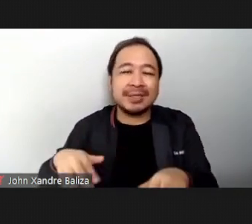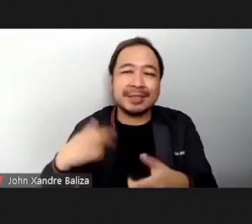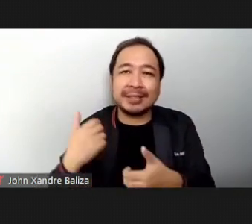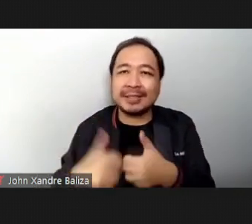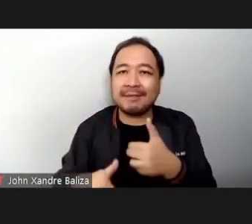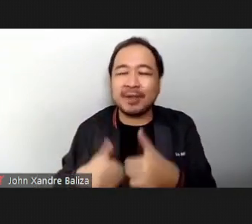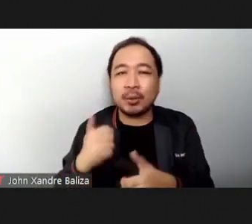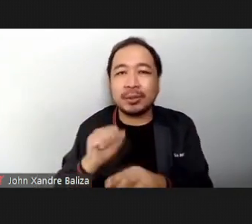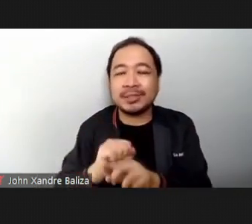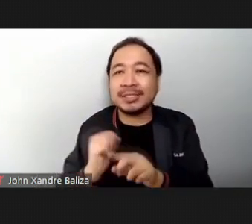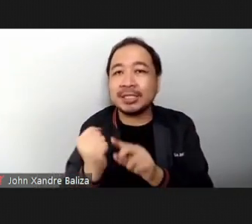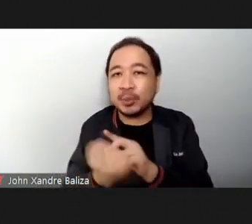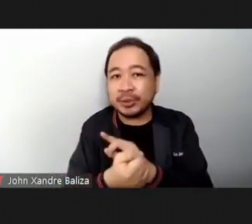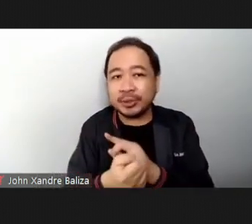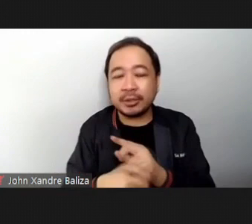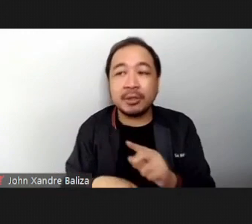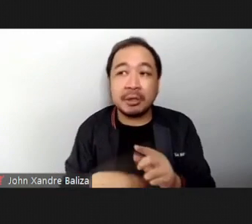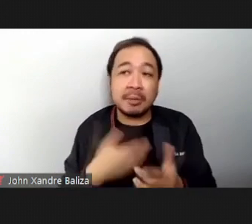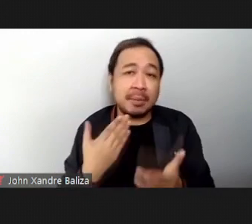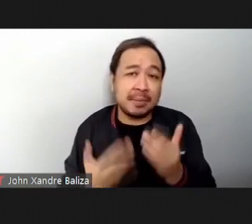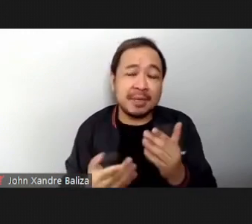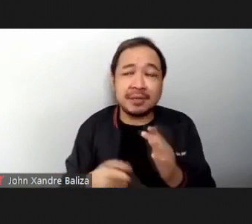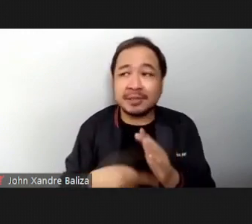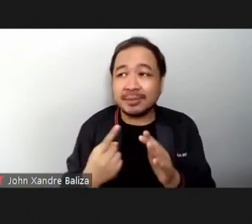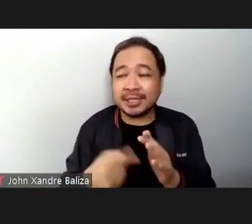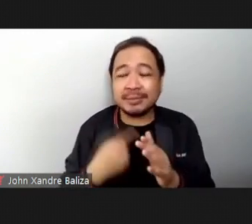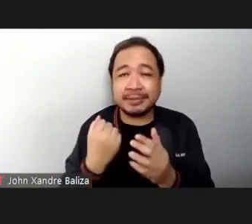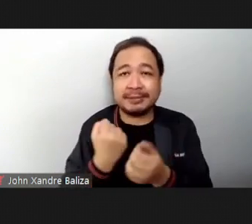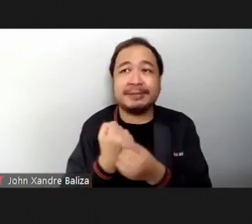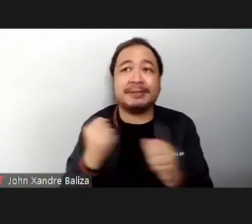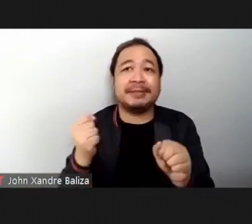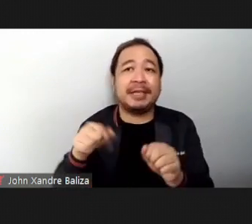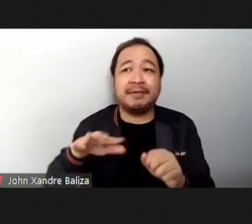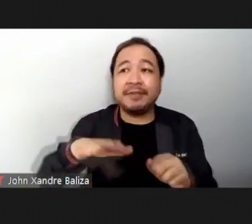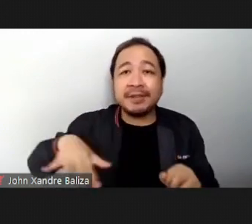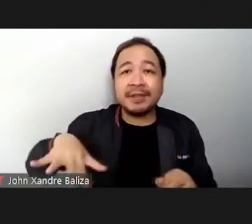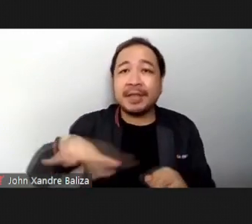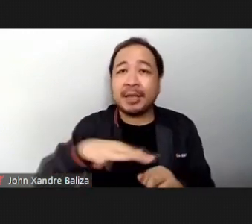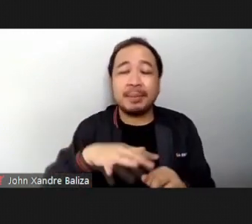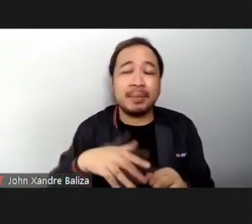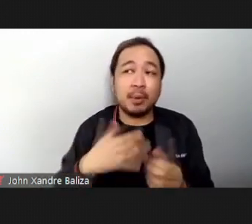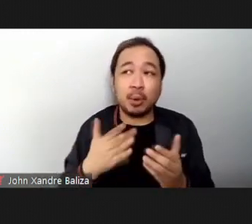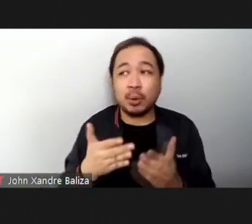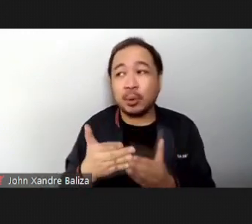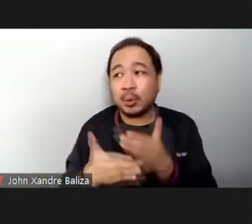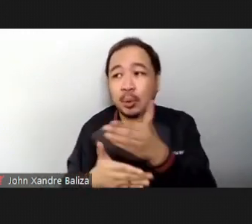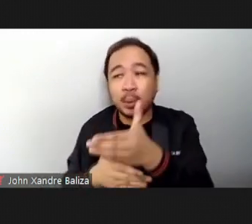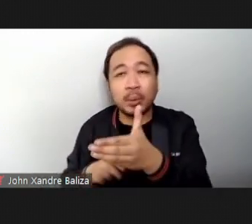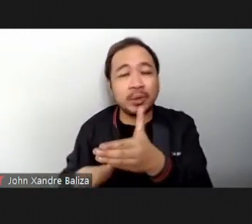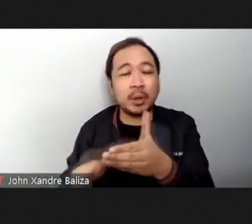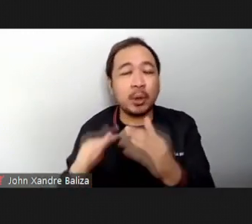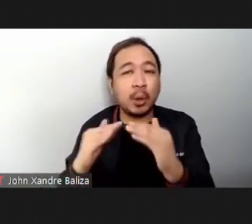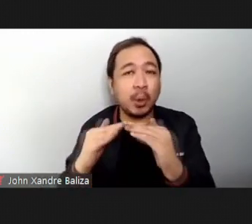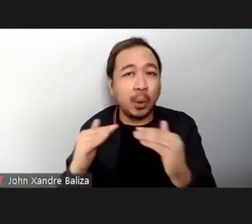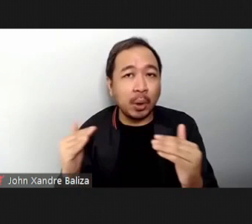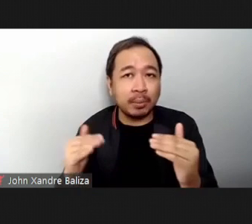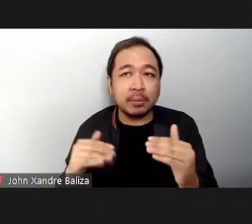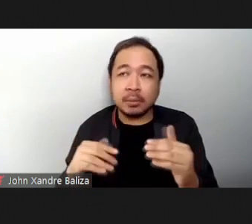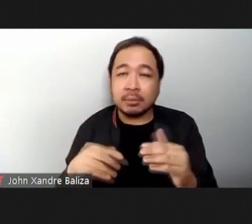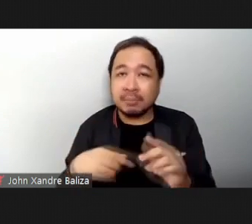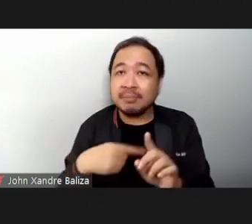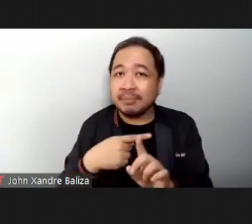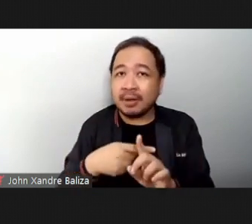even rescue them And even go to their homes Apart from pre-pandemic situations